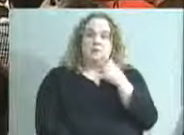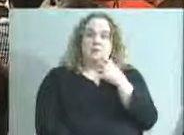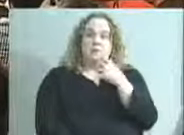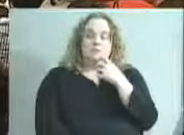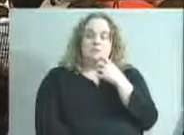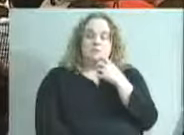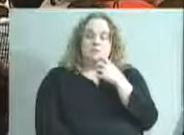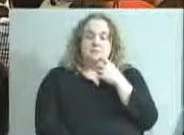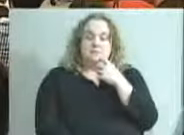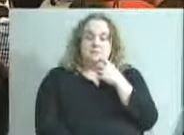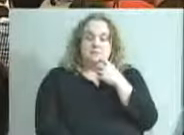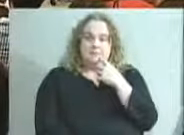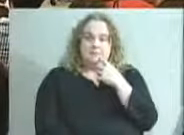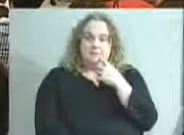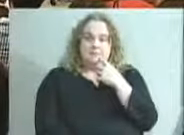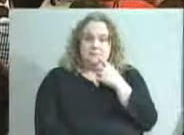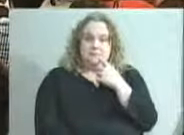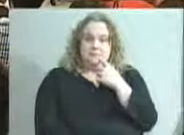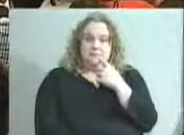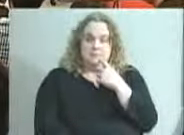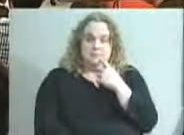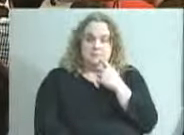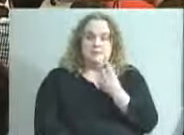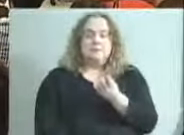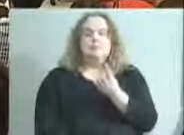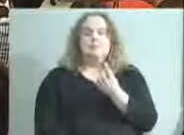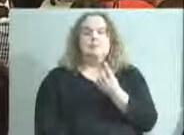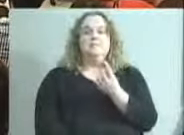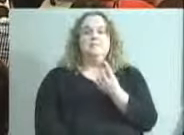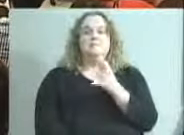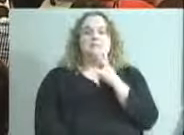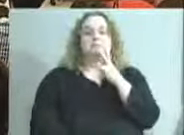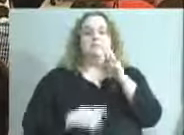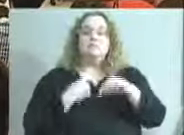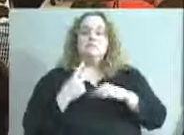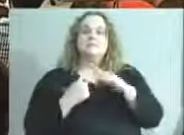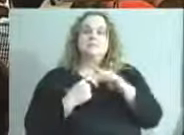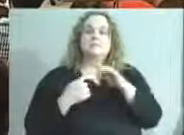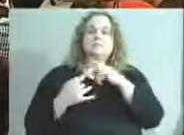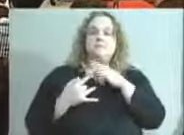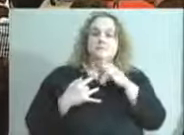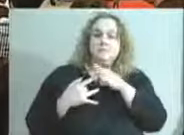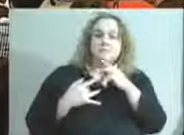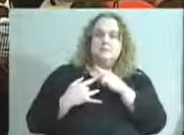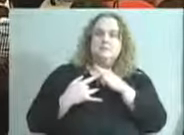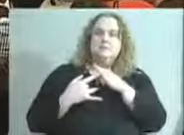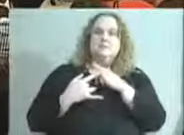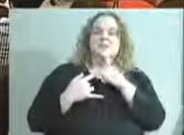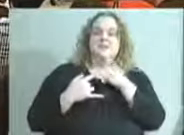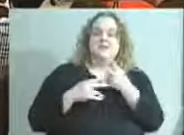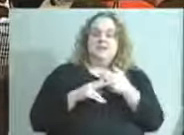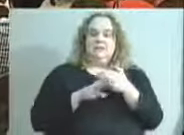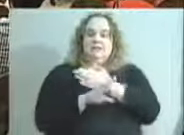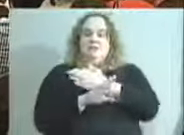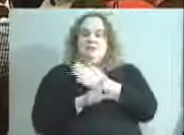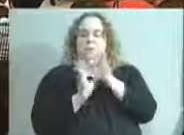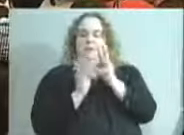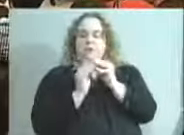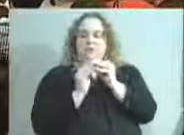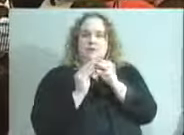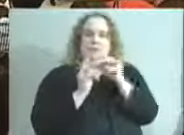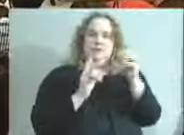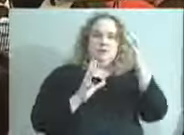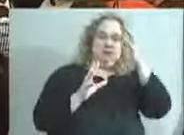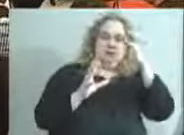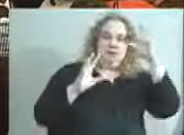all, kind of piggyback and talk about a concern that you'd mentioned earlier in the meeting and that Dr. Hargens was